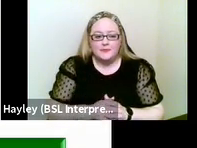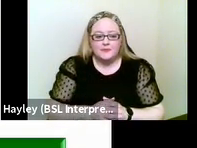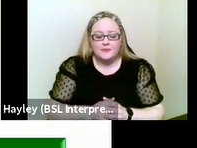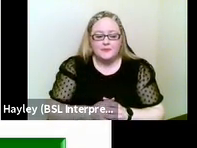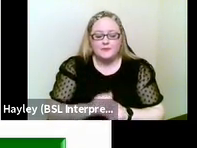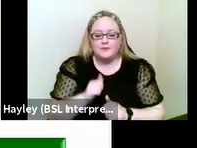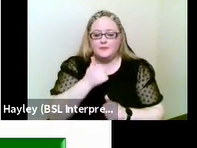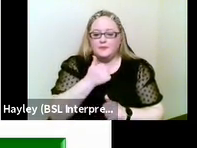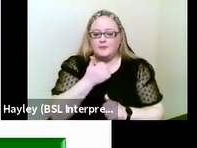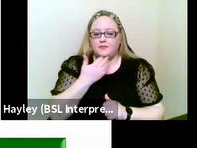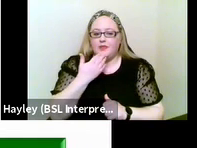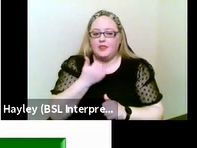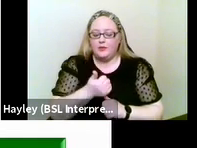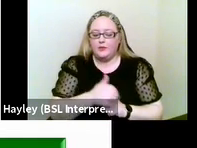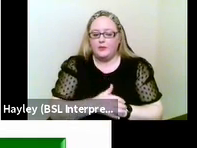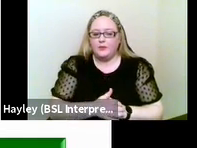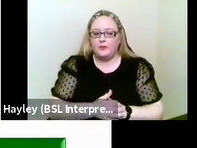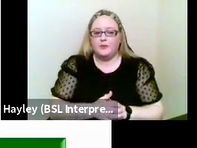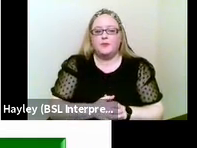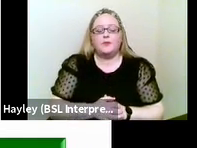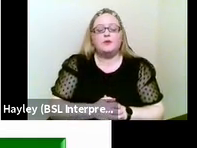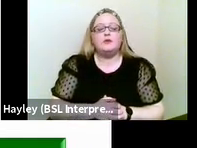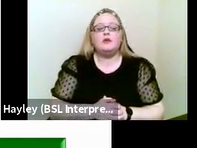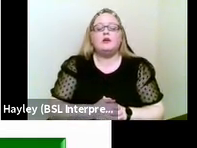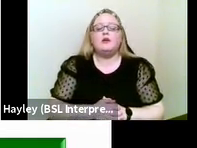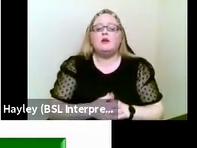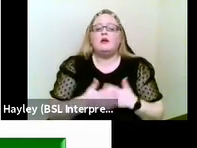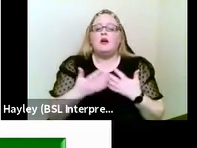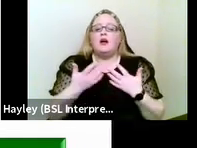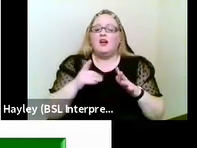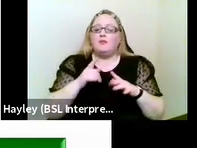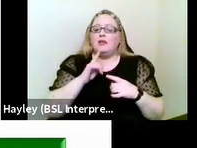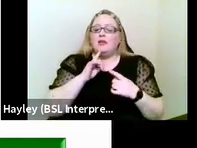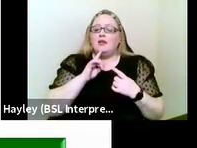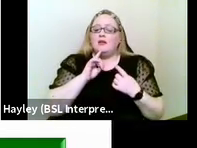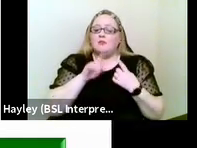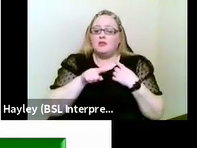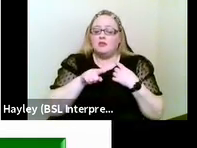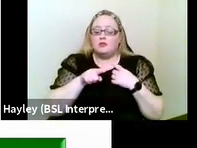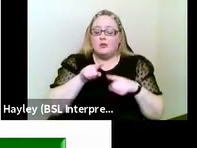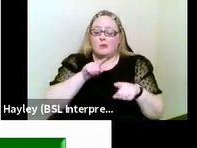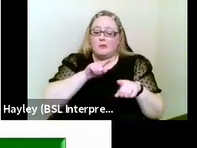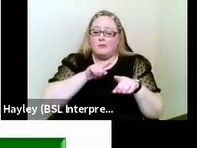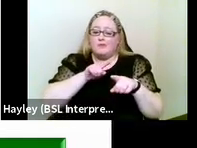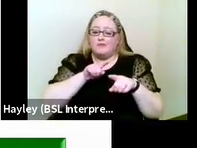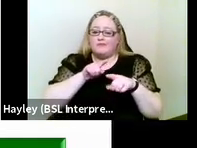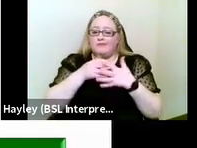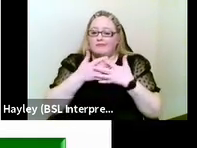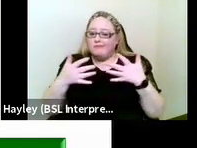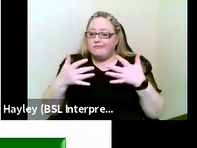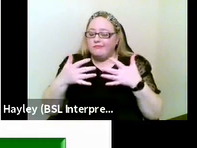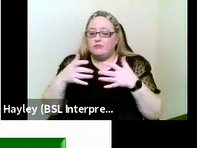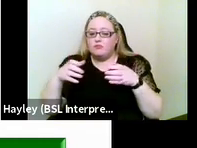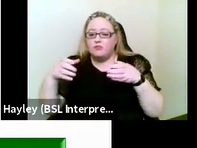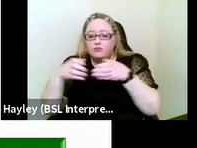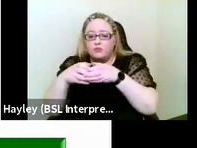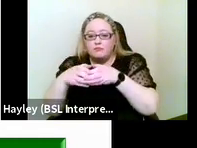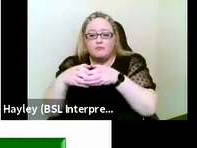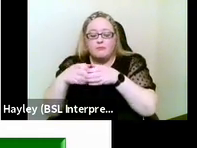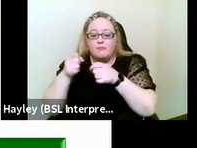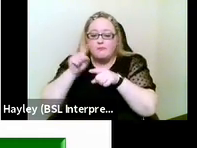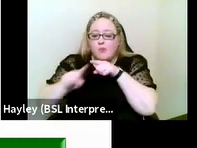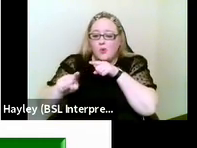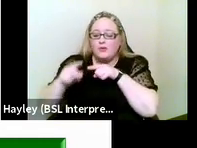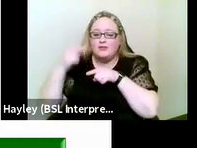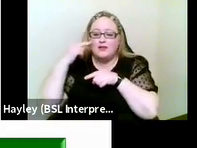Thank you. I mentioned there that the biggest group of deafblind people certainly is those who have acquired